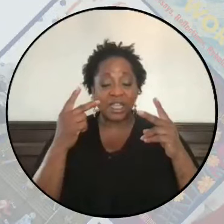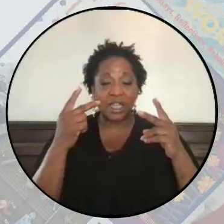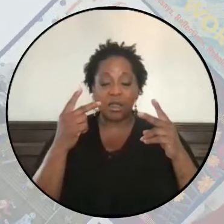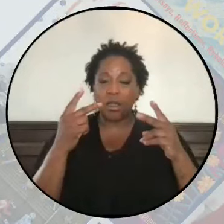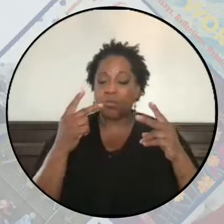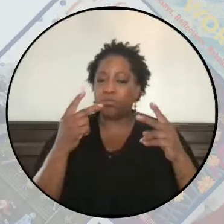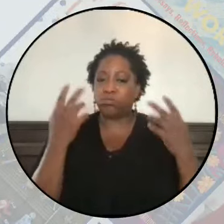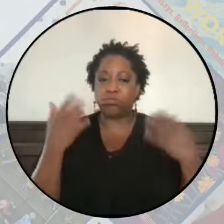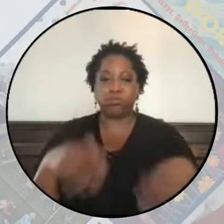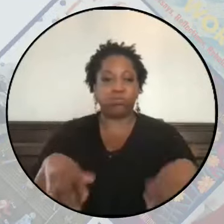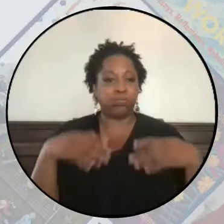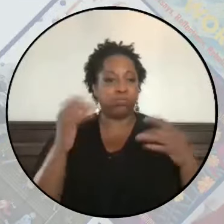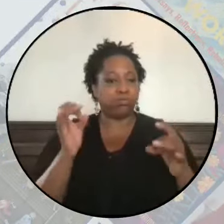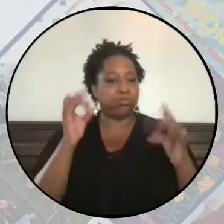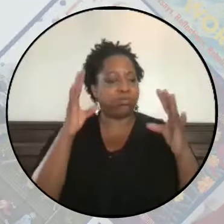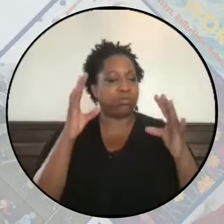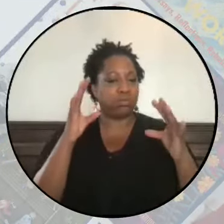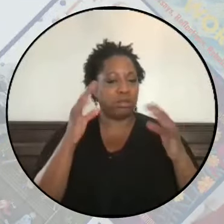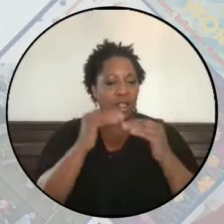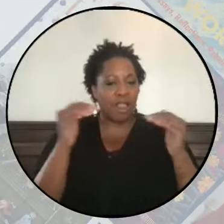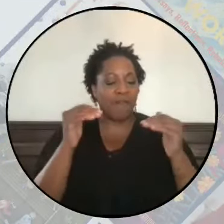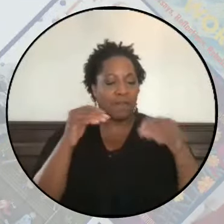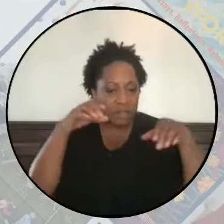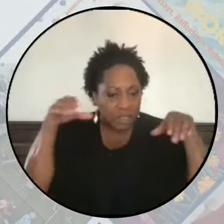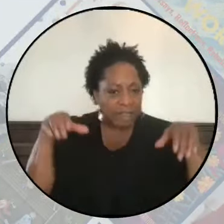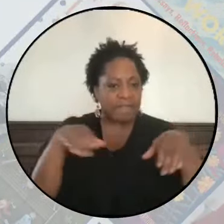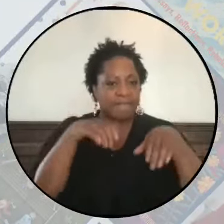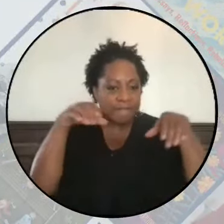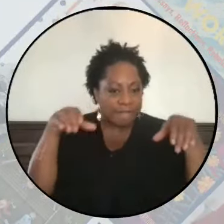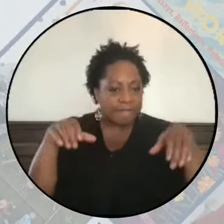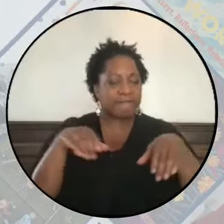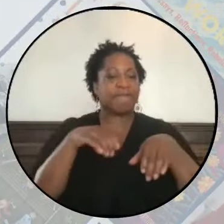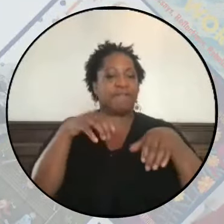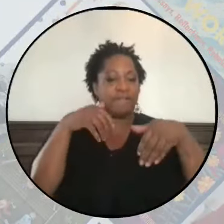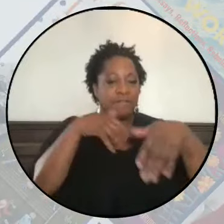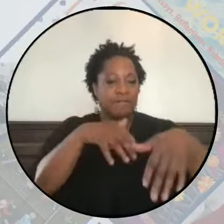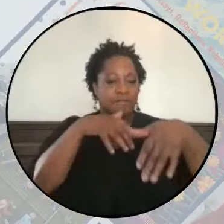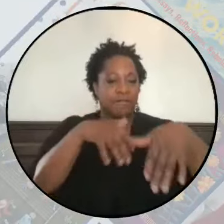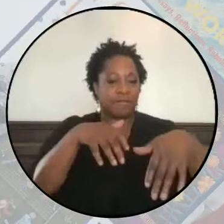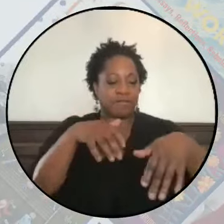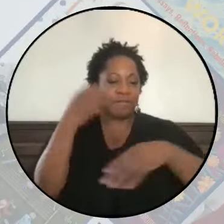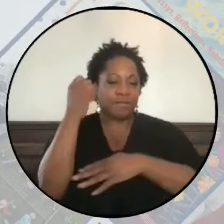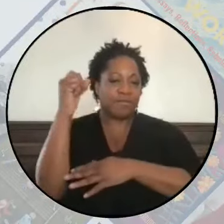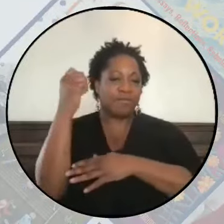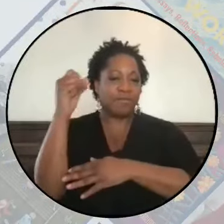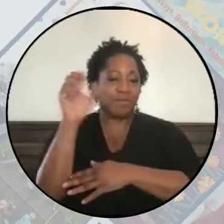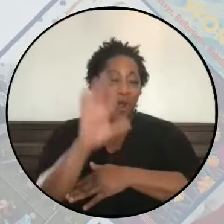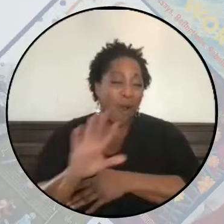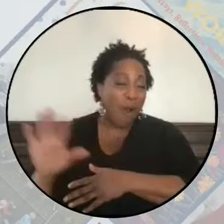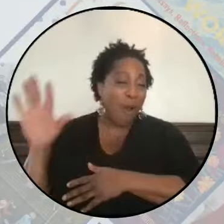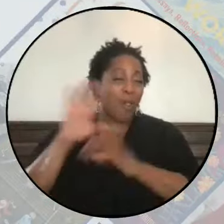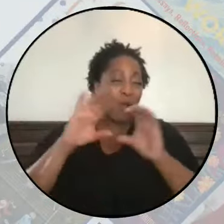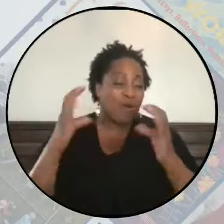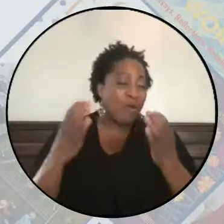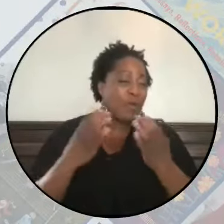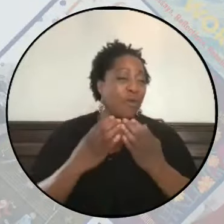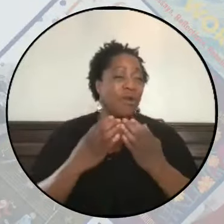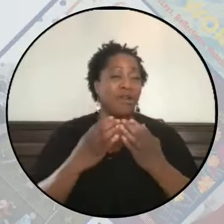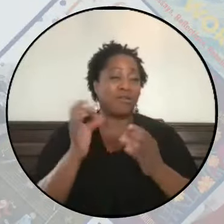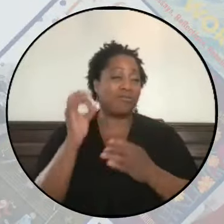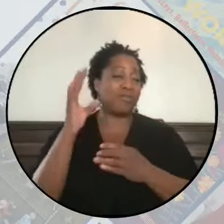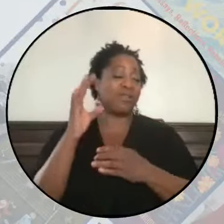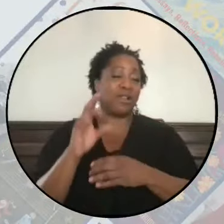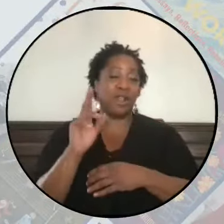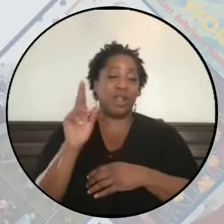unprecedented levels of mobilizing all over the world. The U.K. has seen hundreds of